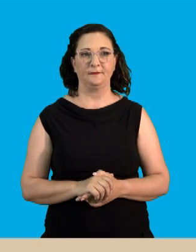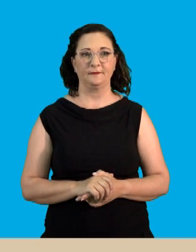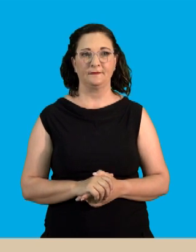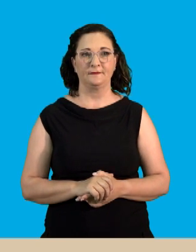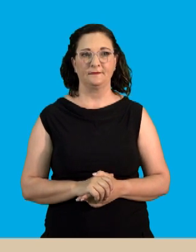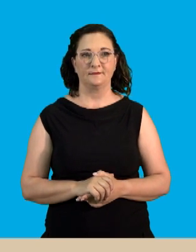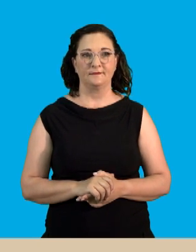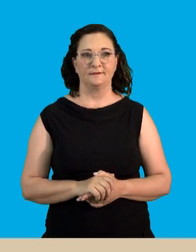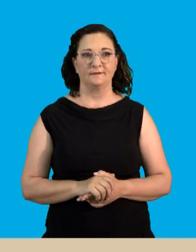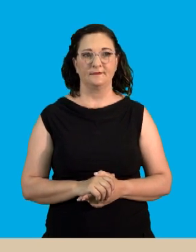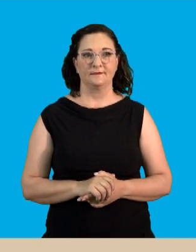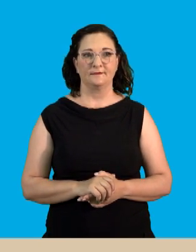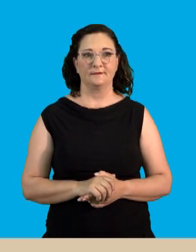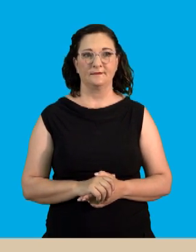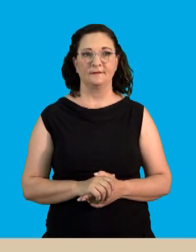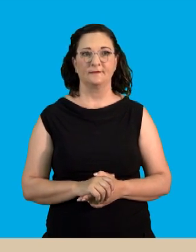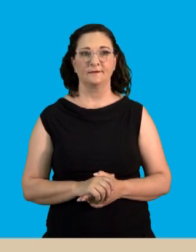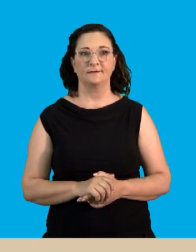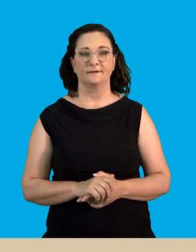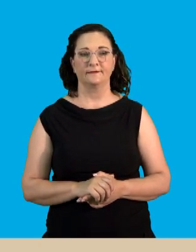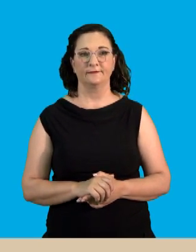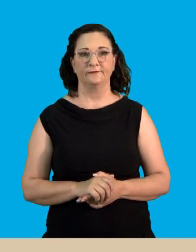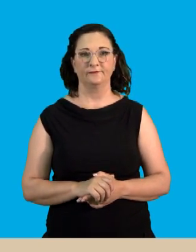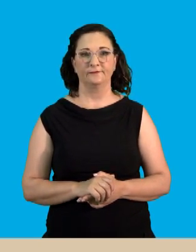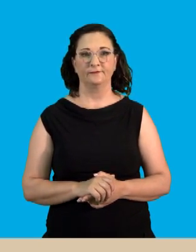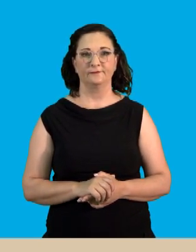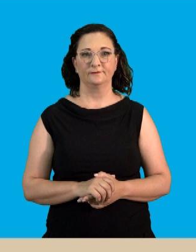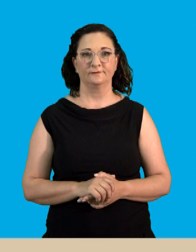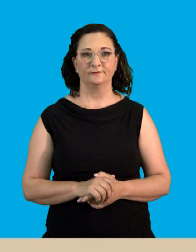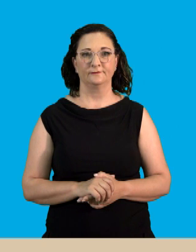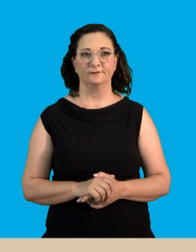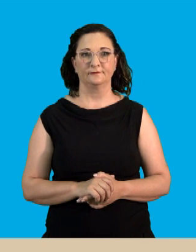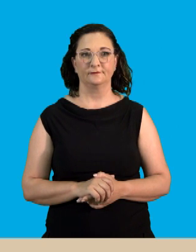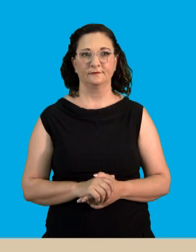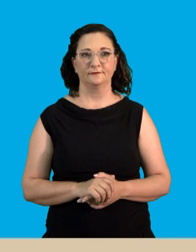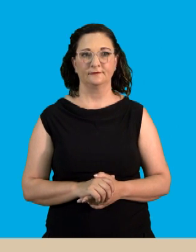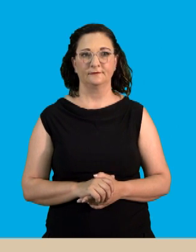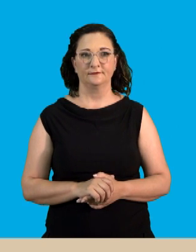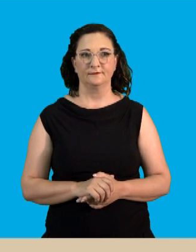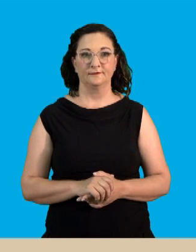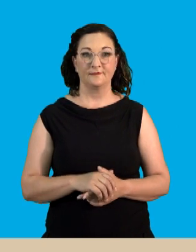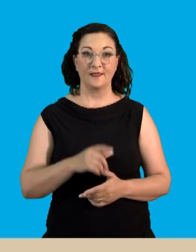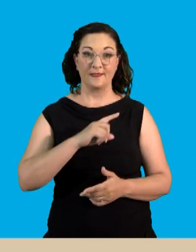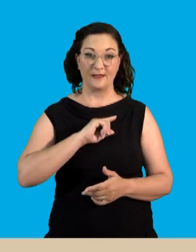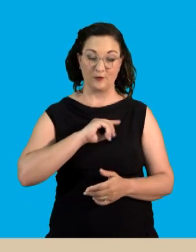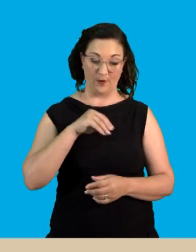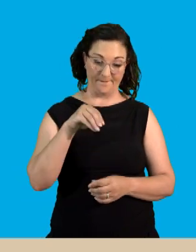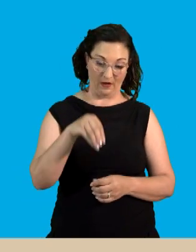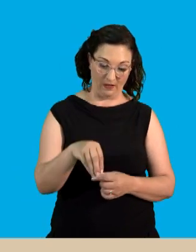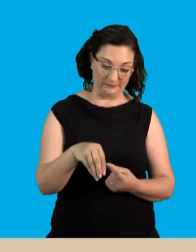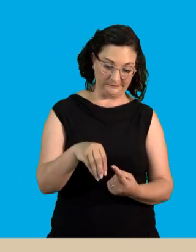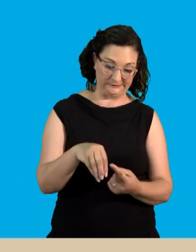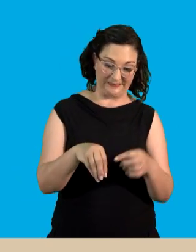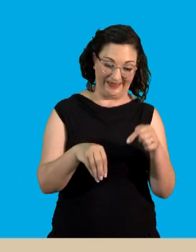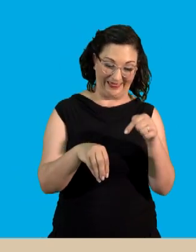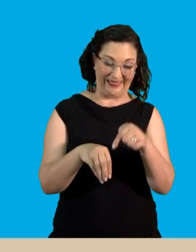photosynthesis, plants are able